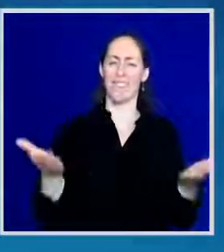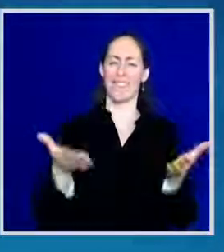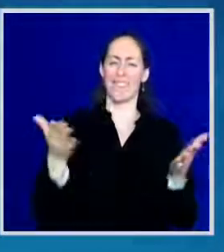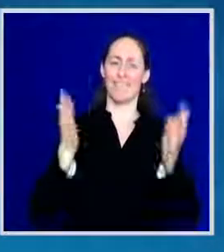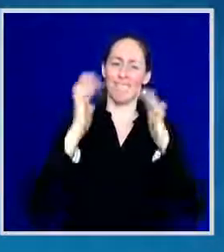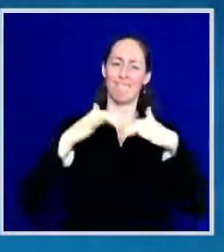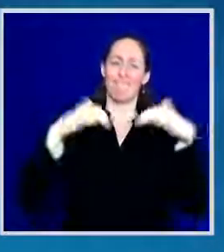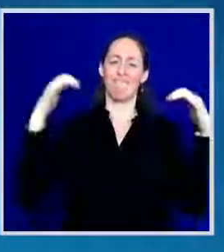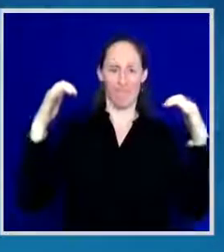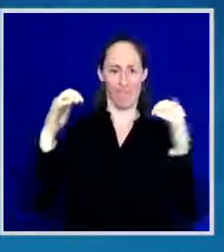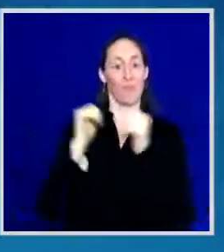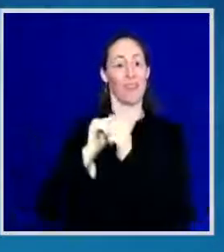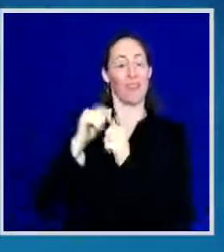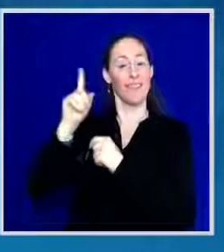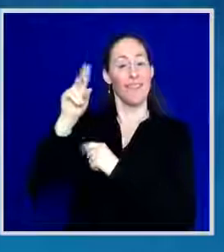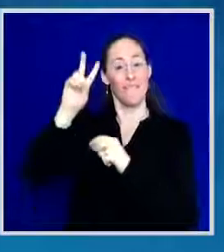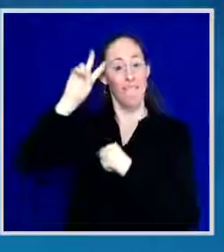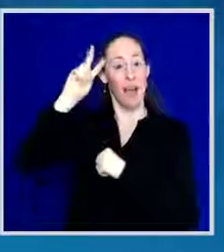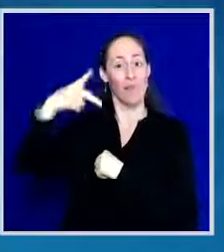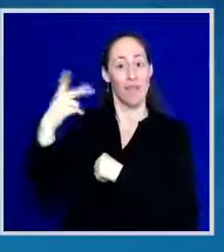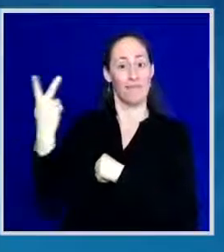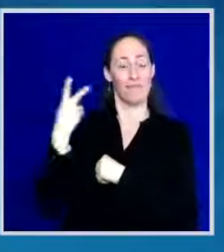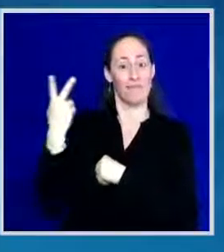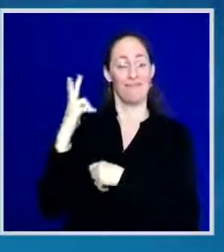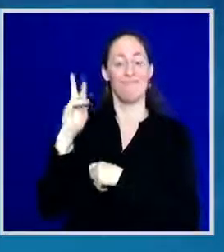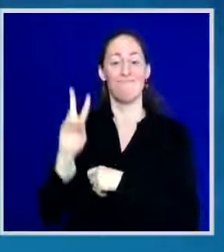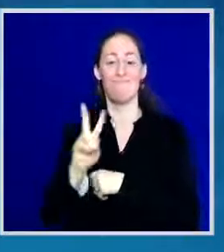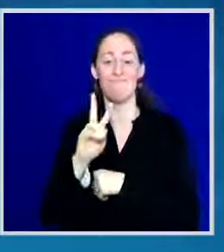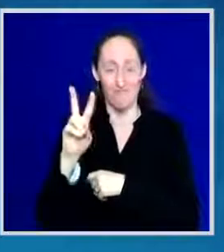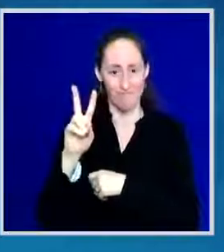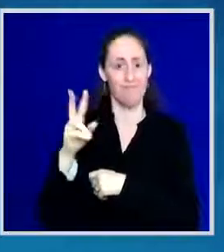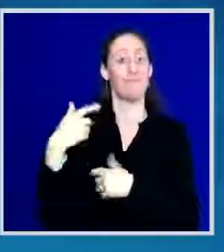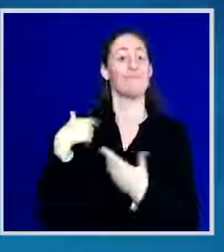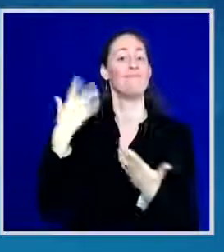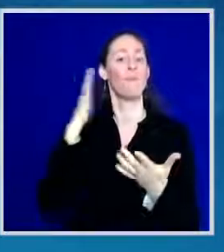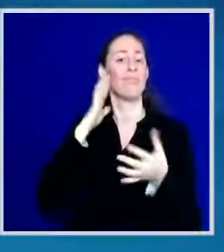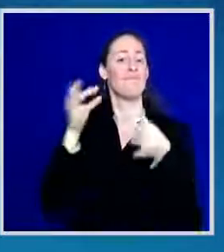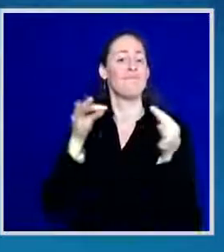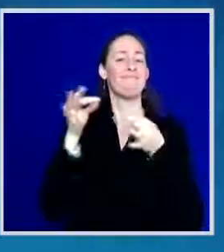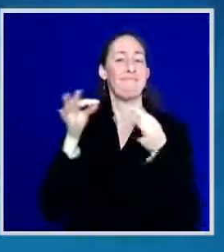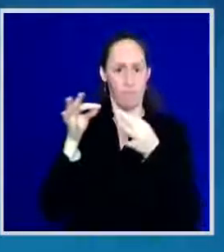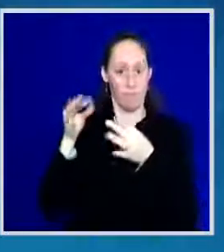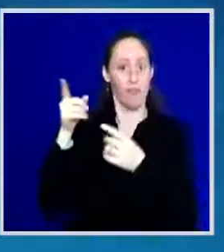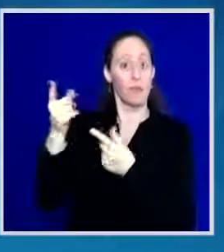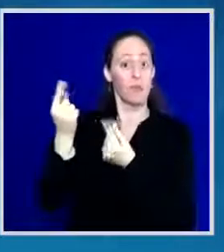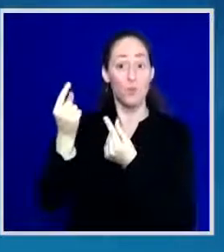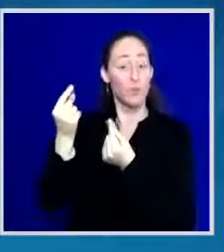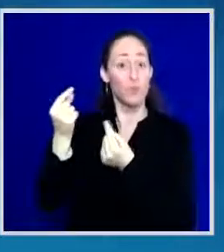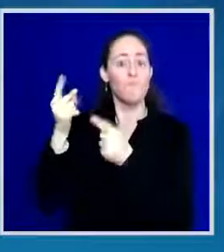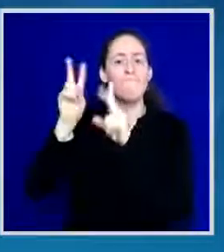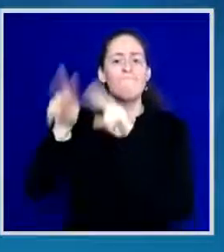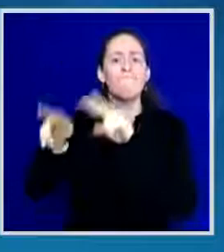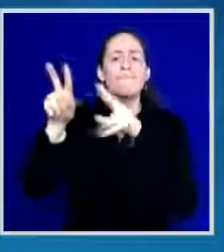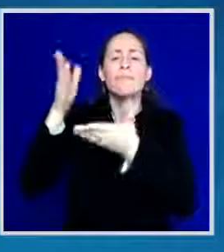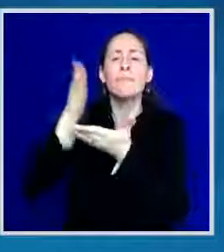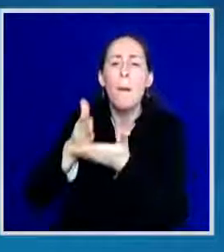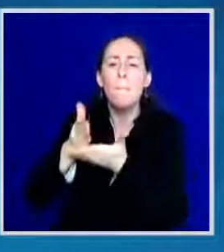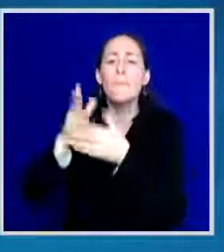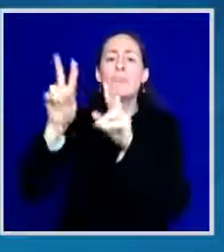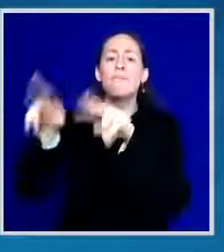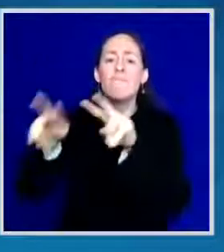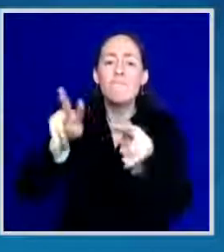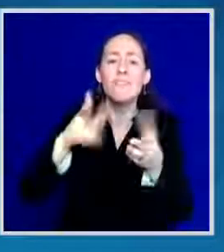want to start the way she did on every stop along that tour and that is in thanking our frontline workers,